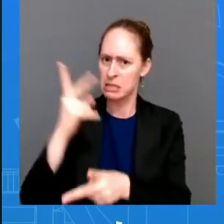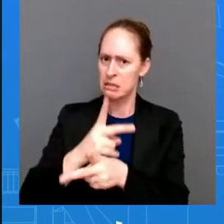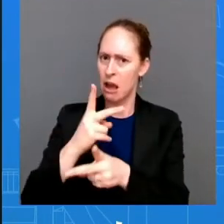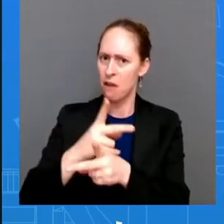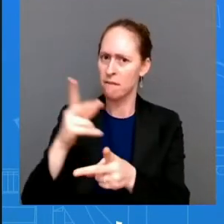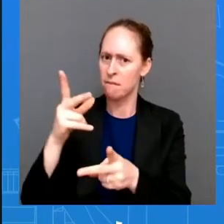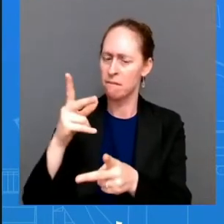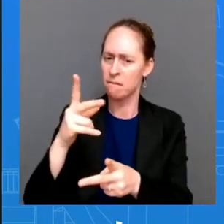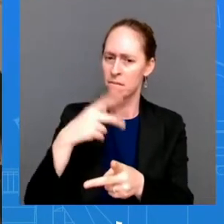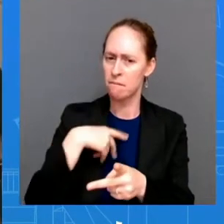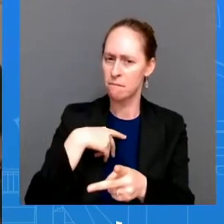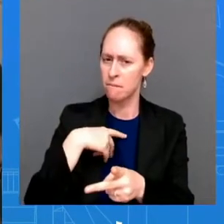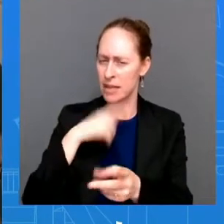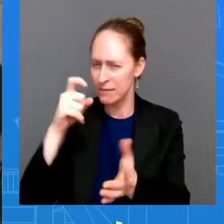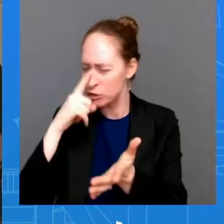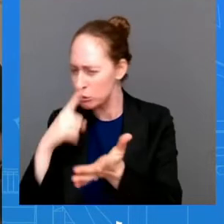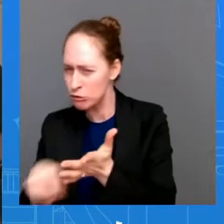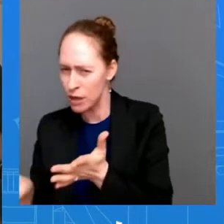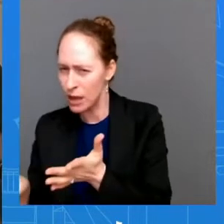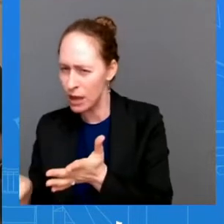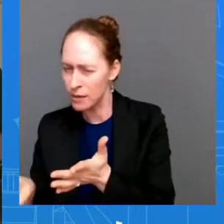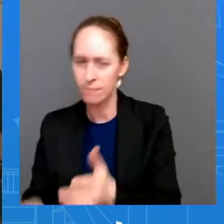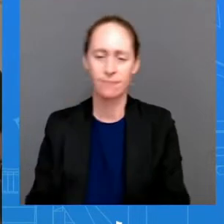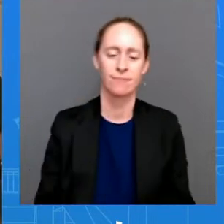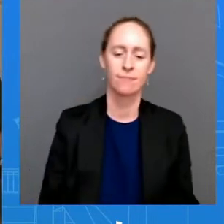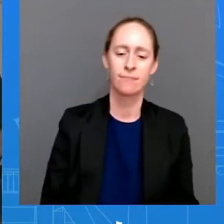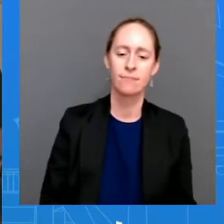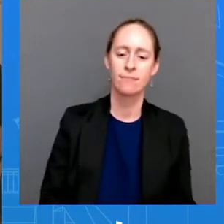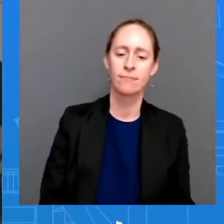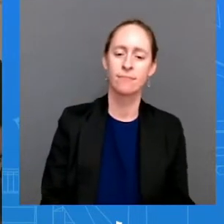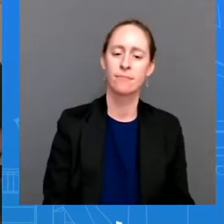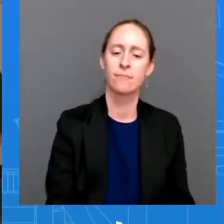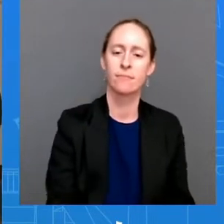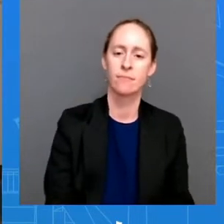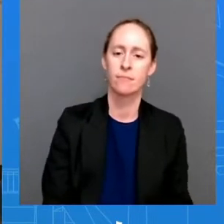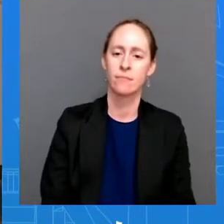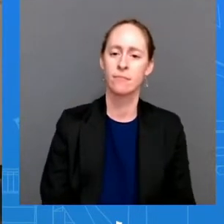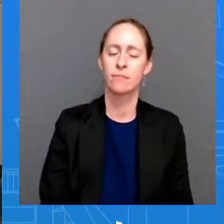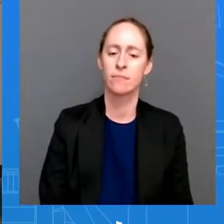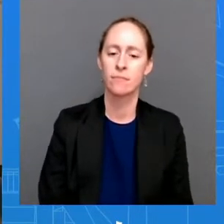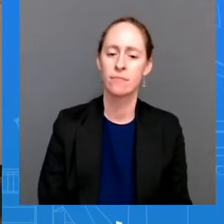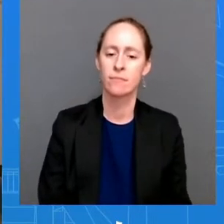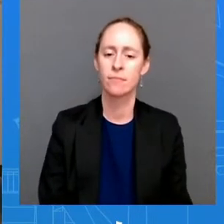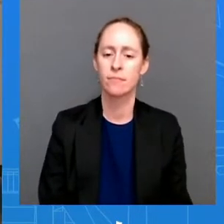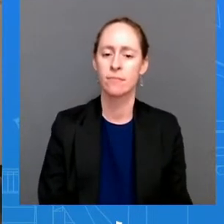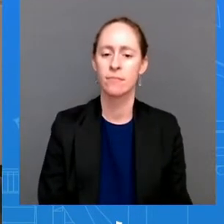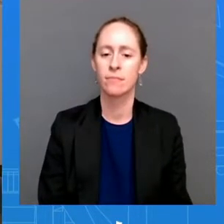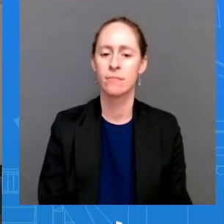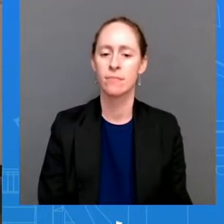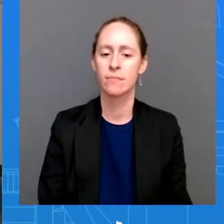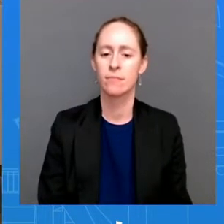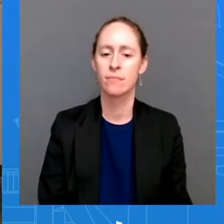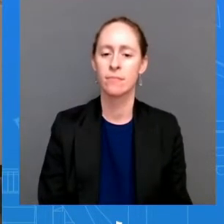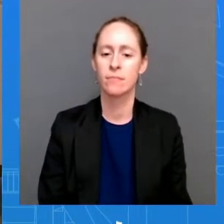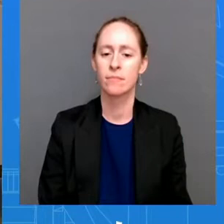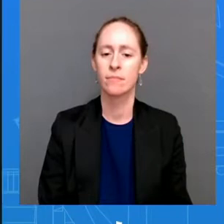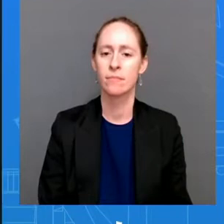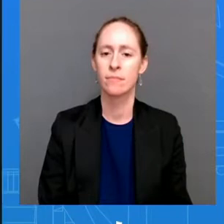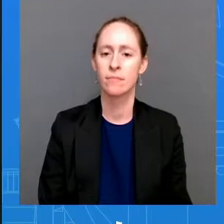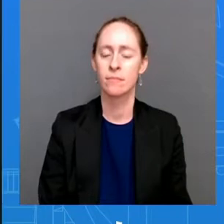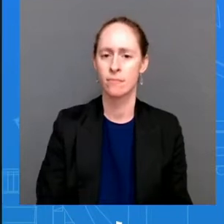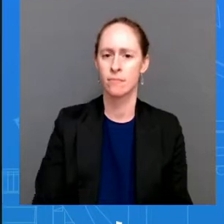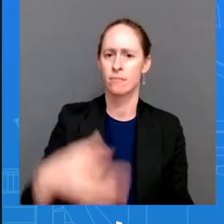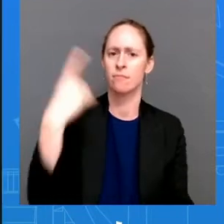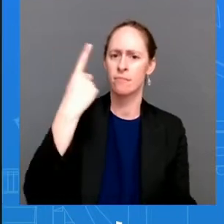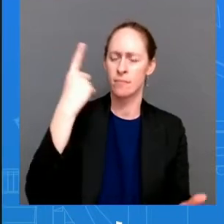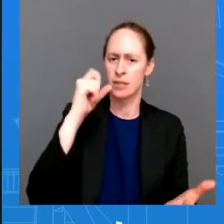okay and then on taiwan has the ronald riggan carrier group left the east coast of taiwan or is it still there uh i